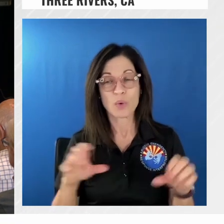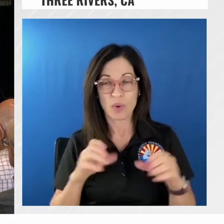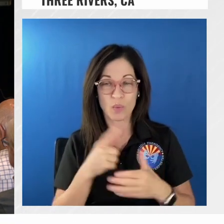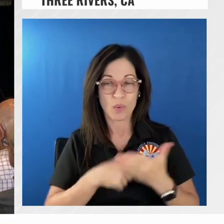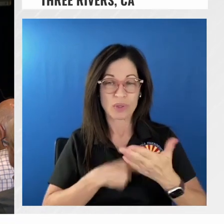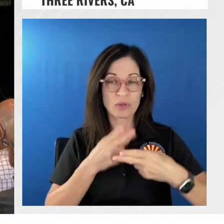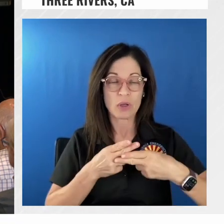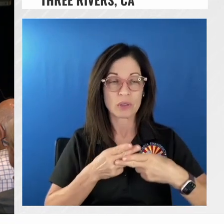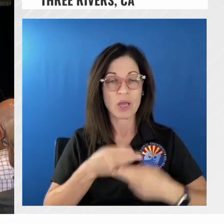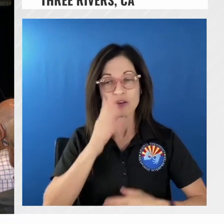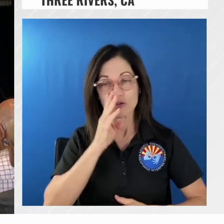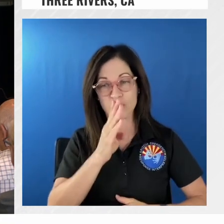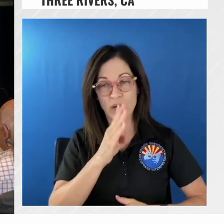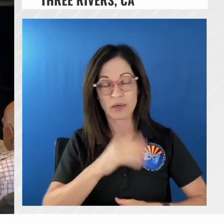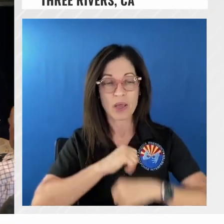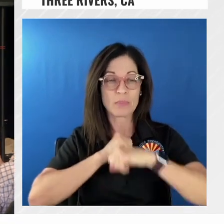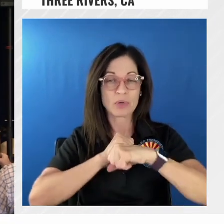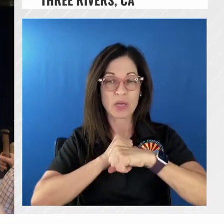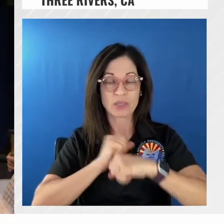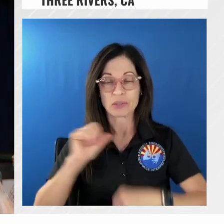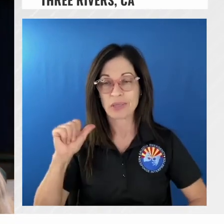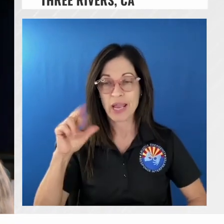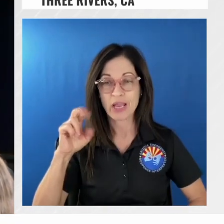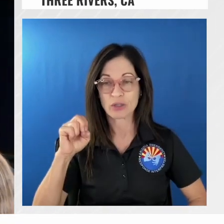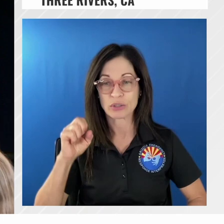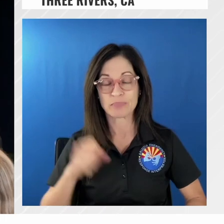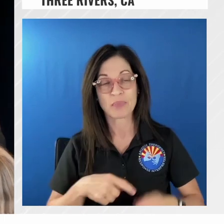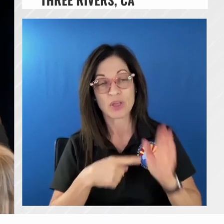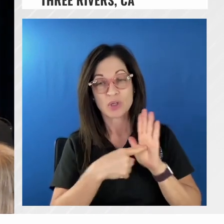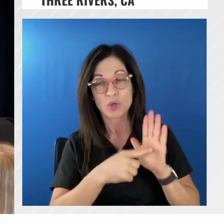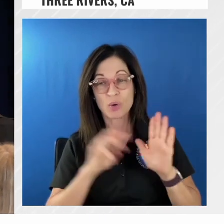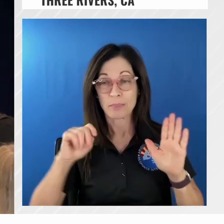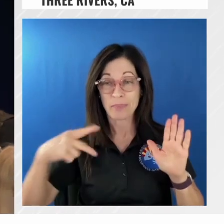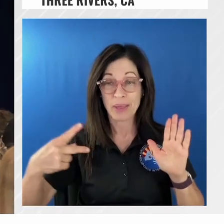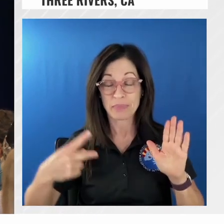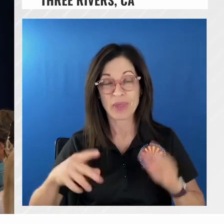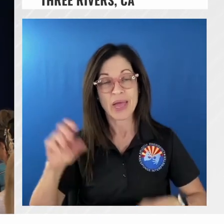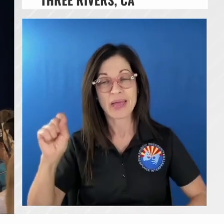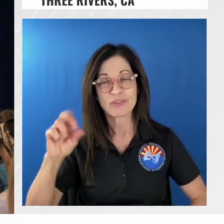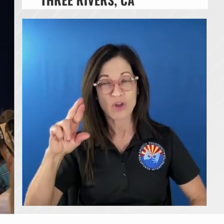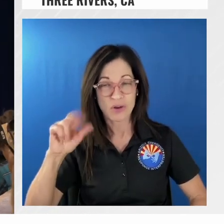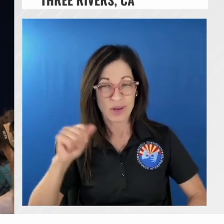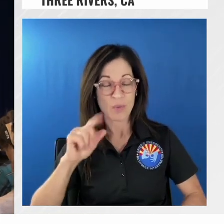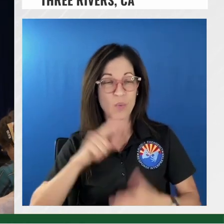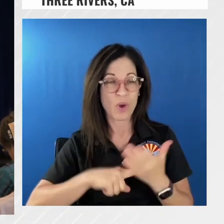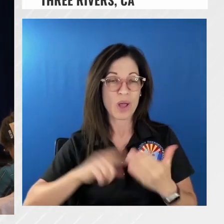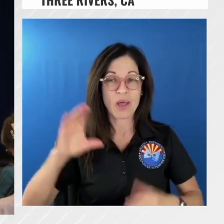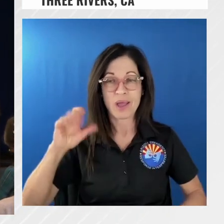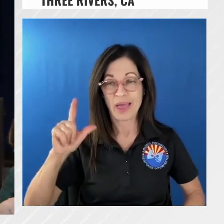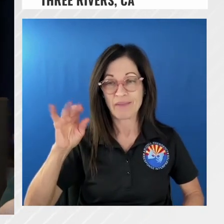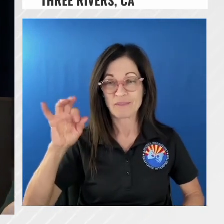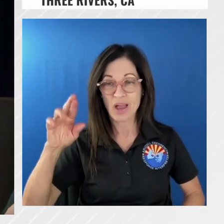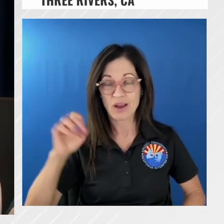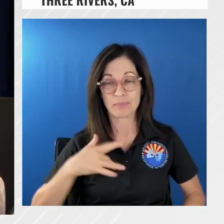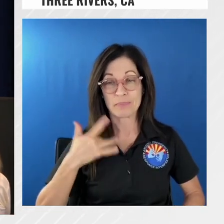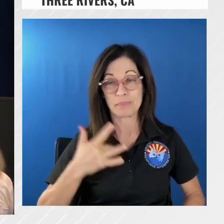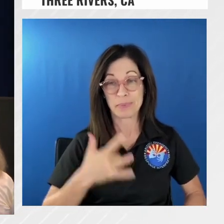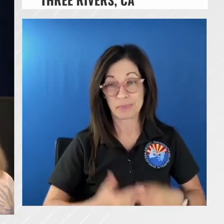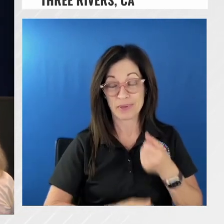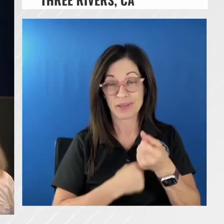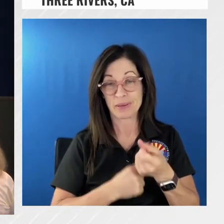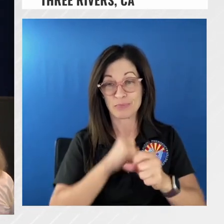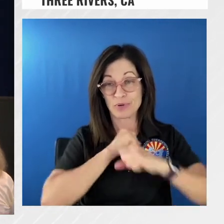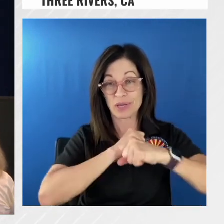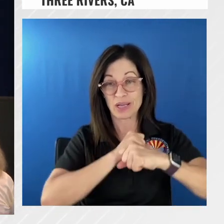and if you look at the map up here the sra is what cal fire usually protects that's what our authority is to protect